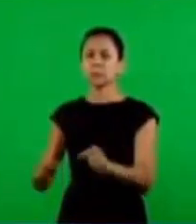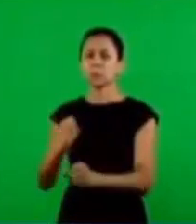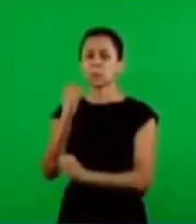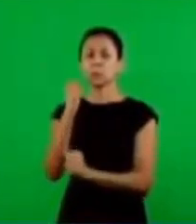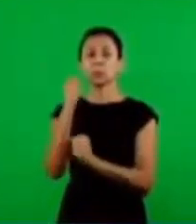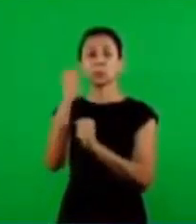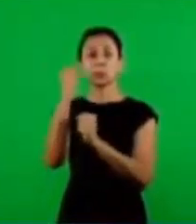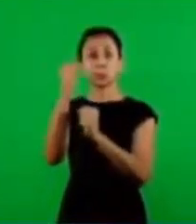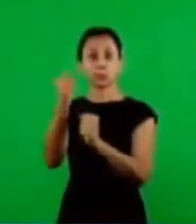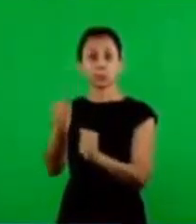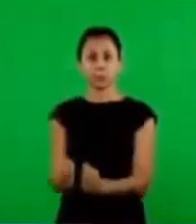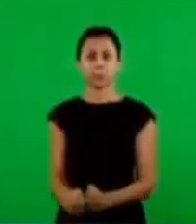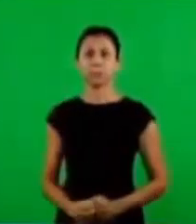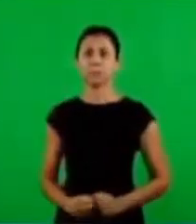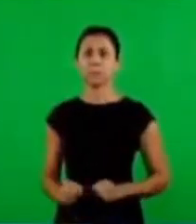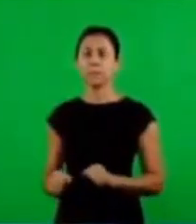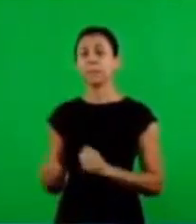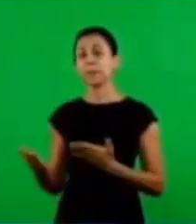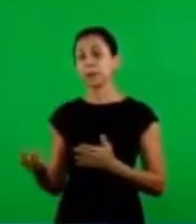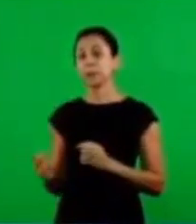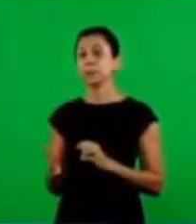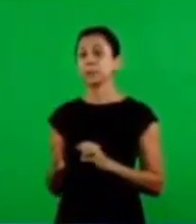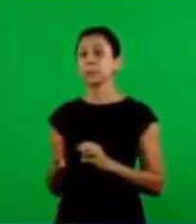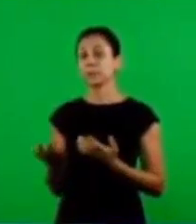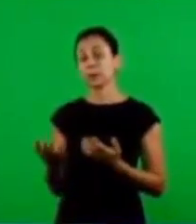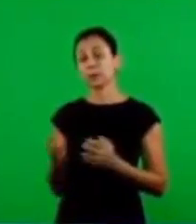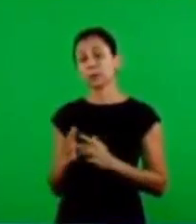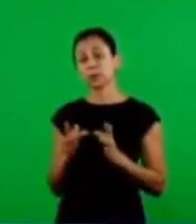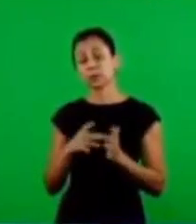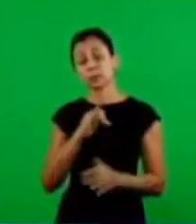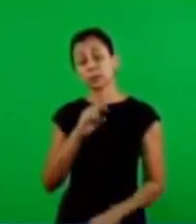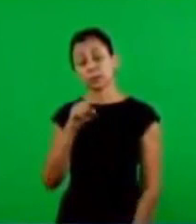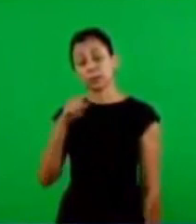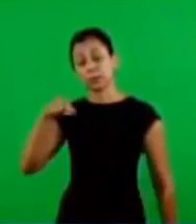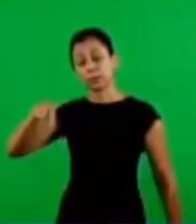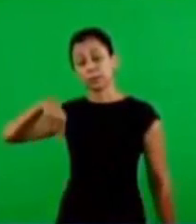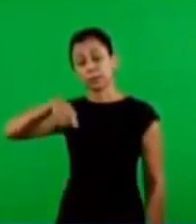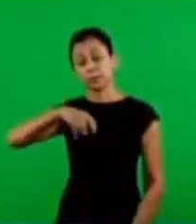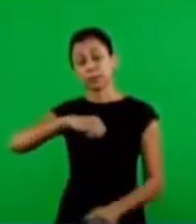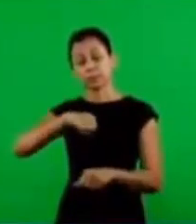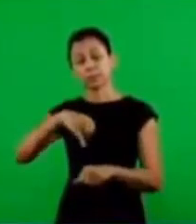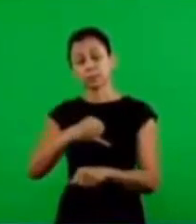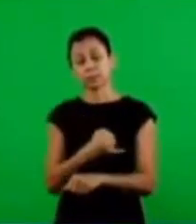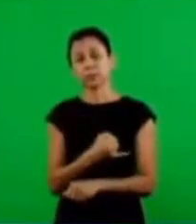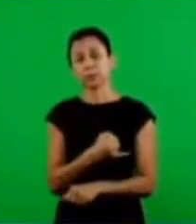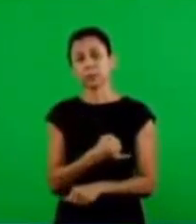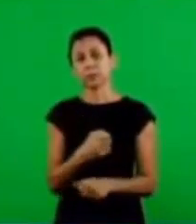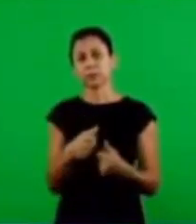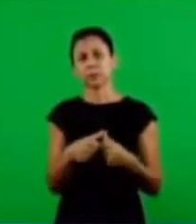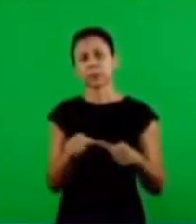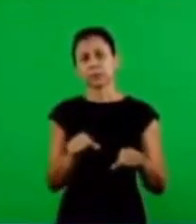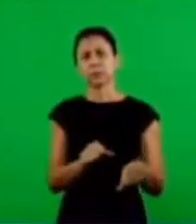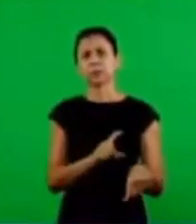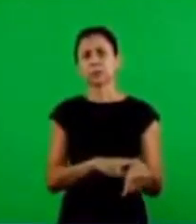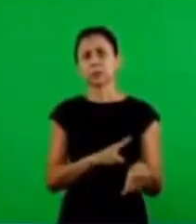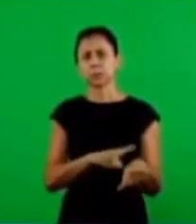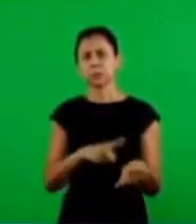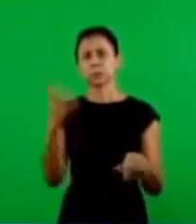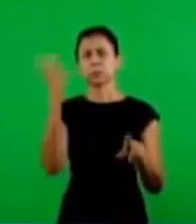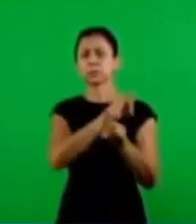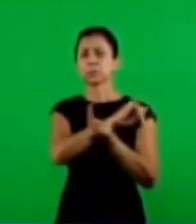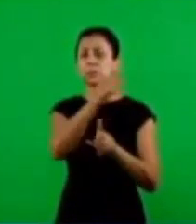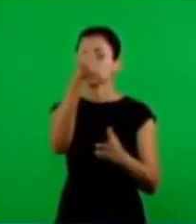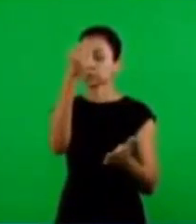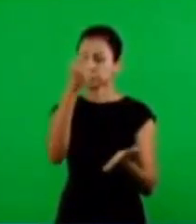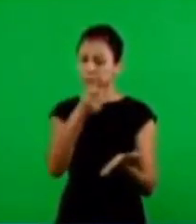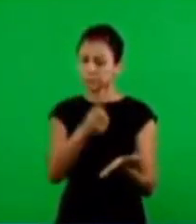on high. So this is the counselor Jesus was going to send down to Jerusalem. And will be there in the moment that the prophets are being